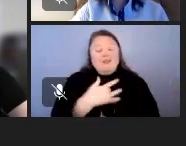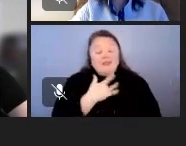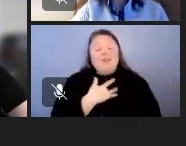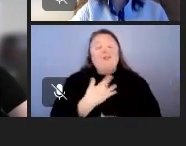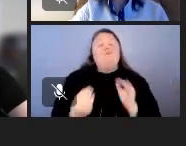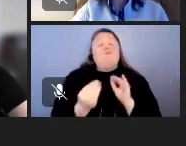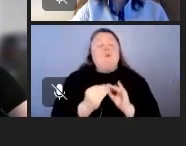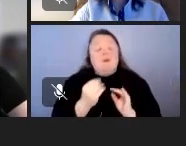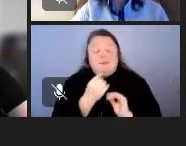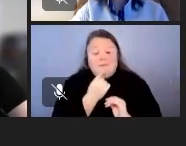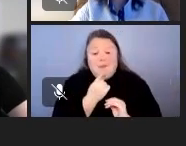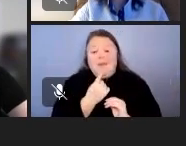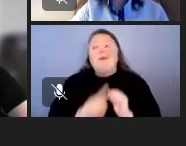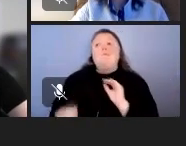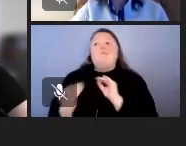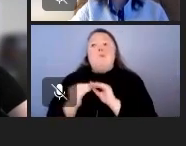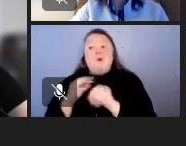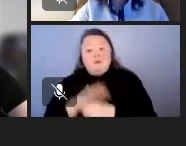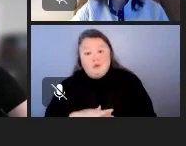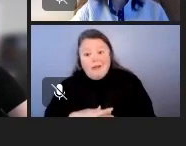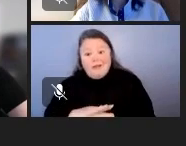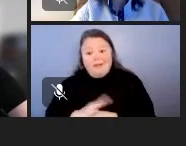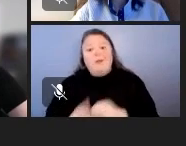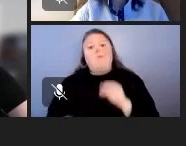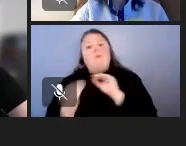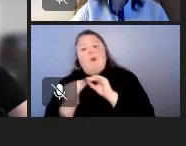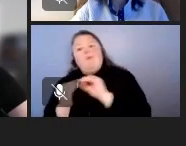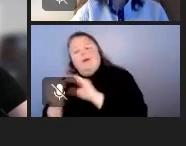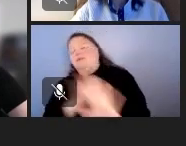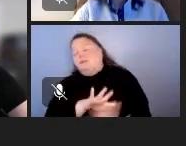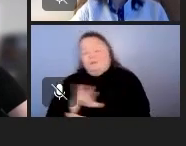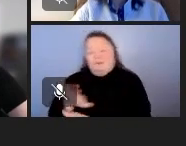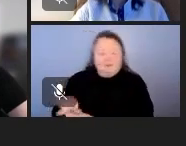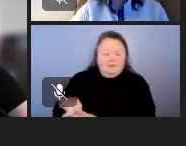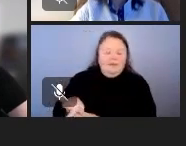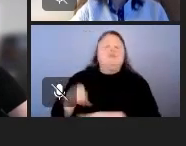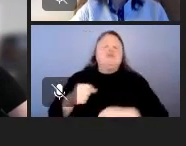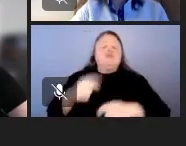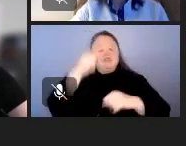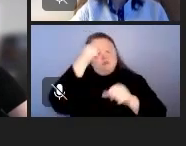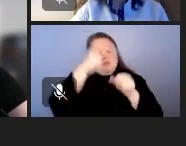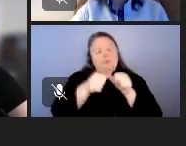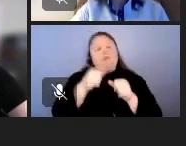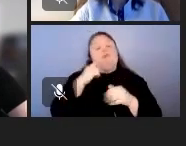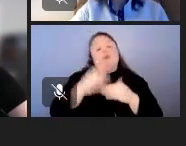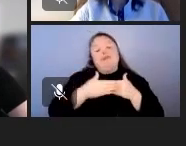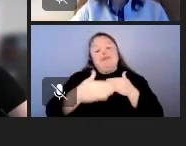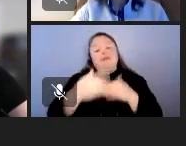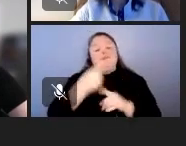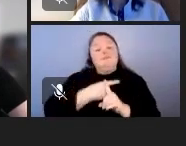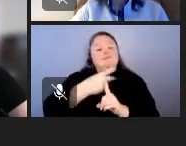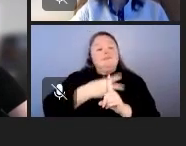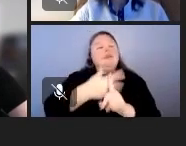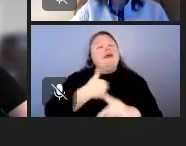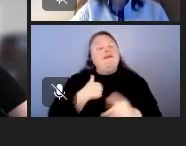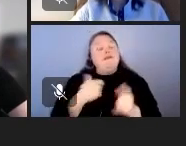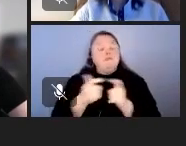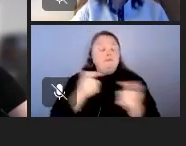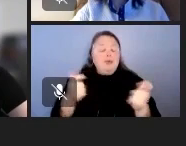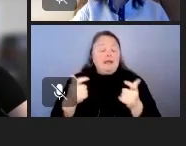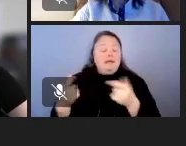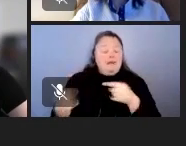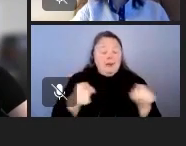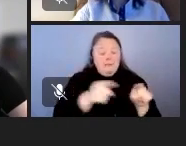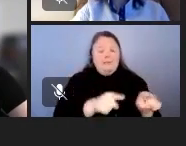stress if we don't want that. So, just keep that in mind as you all work the next few months and you've got some big things happening and